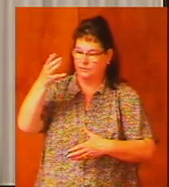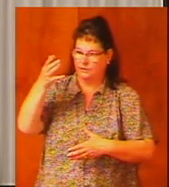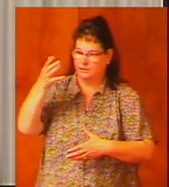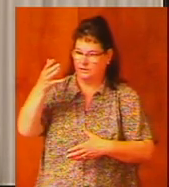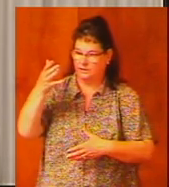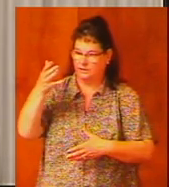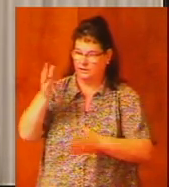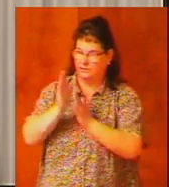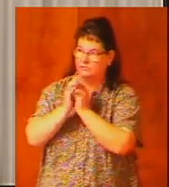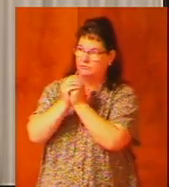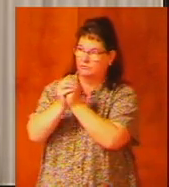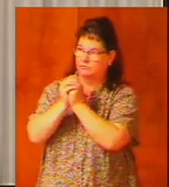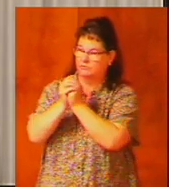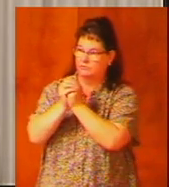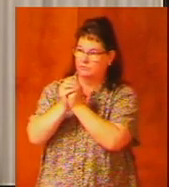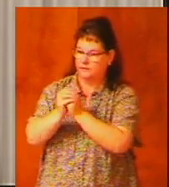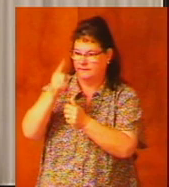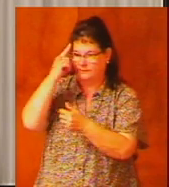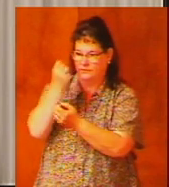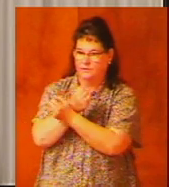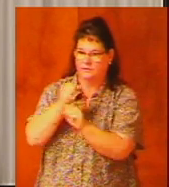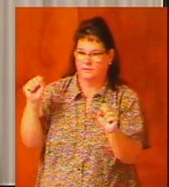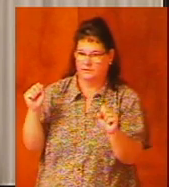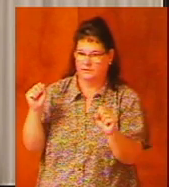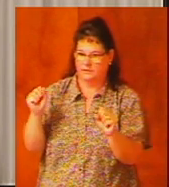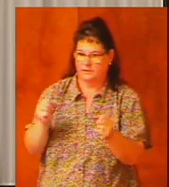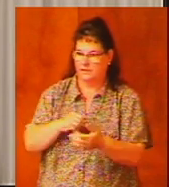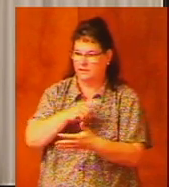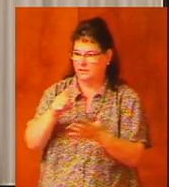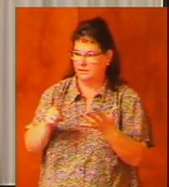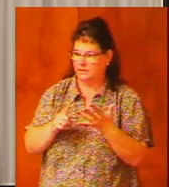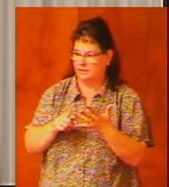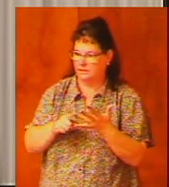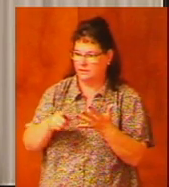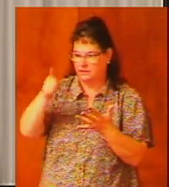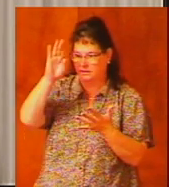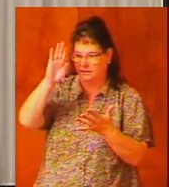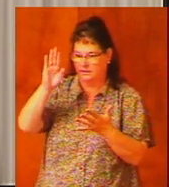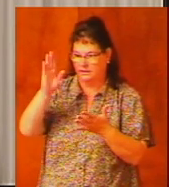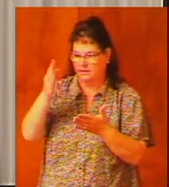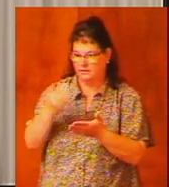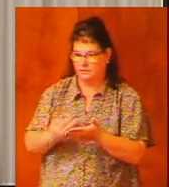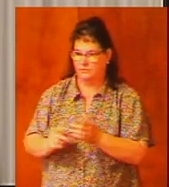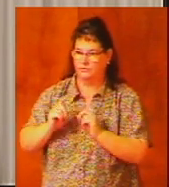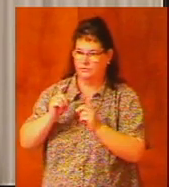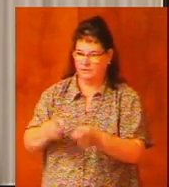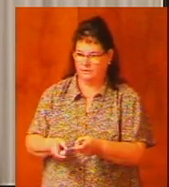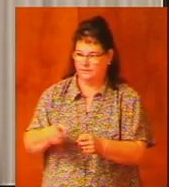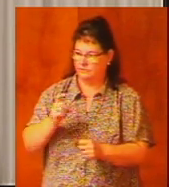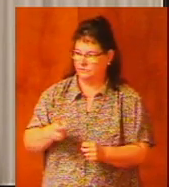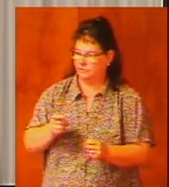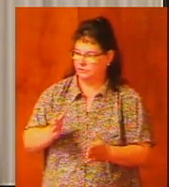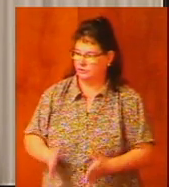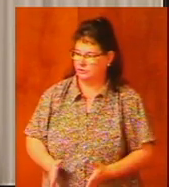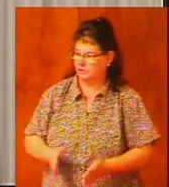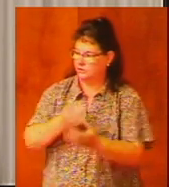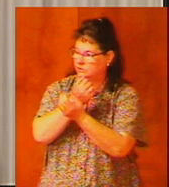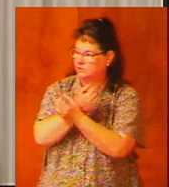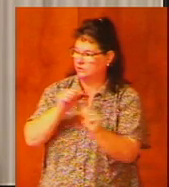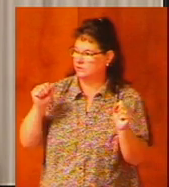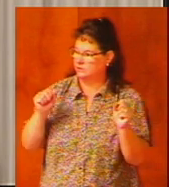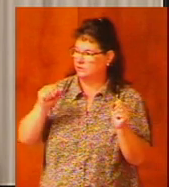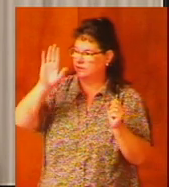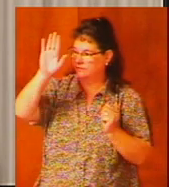supplication to God for deliverance and God would raise up a judge to save